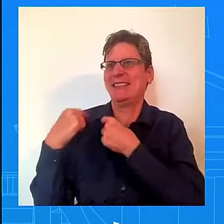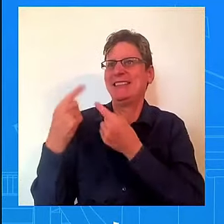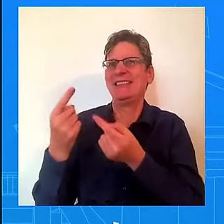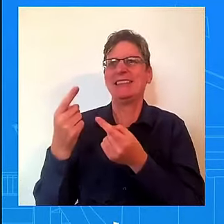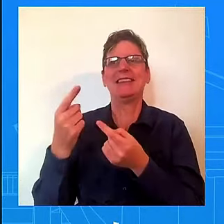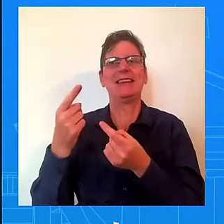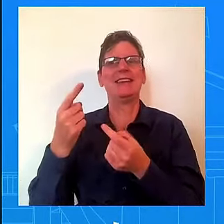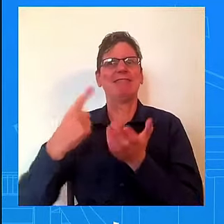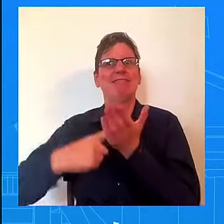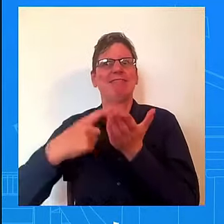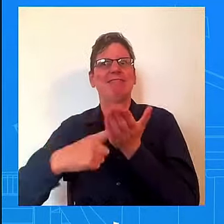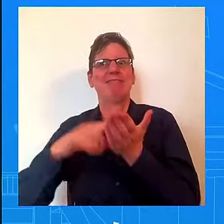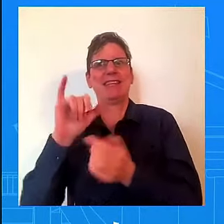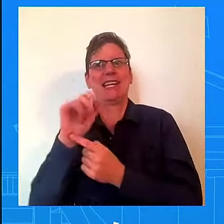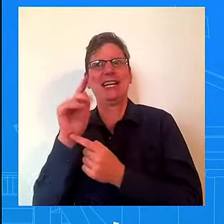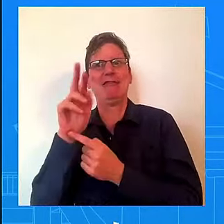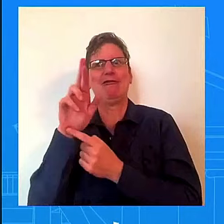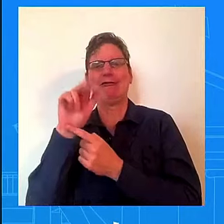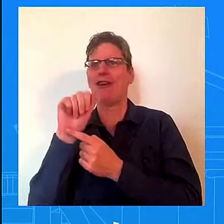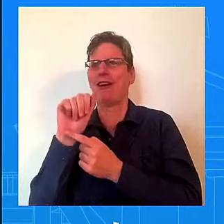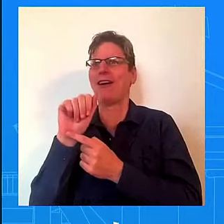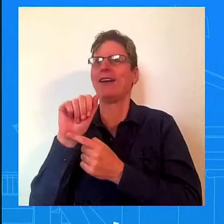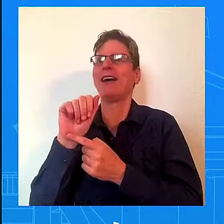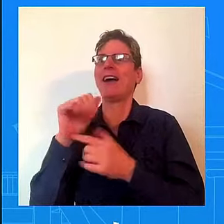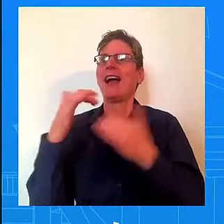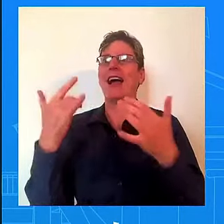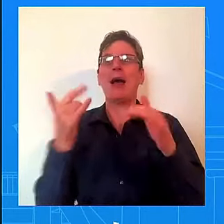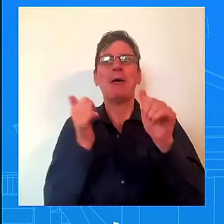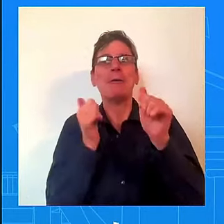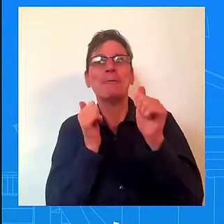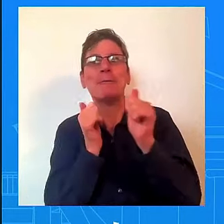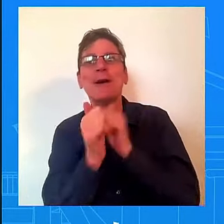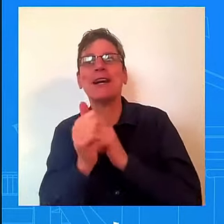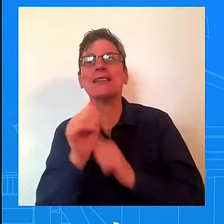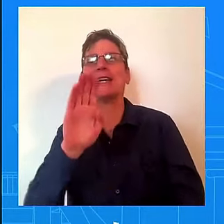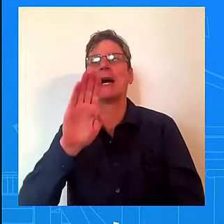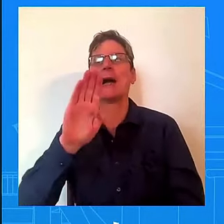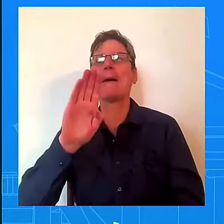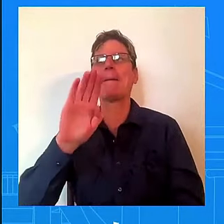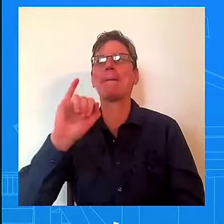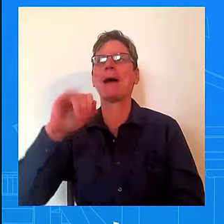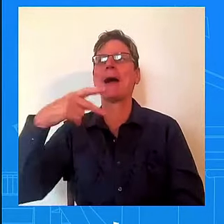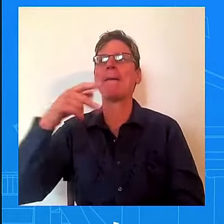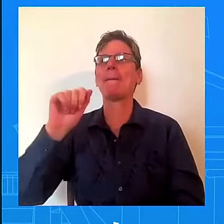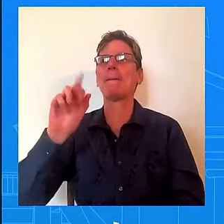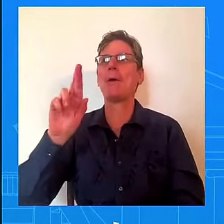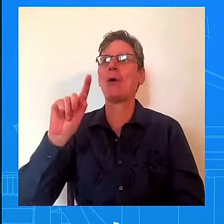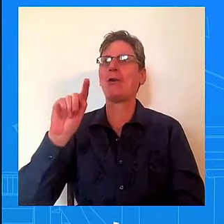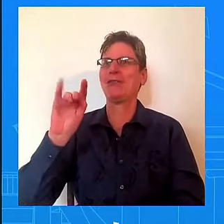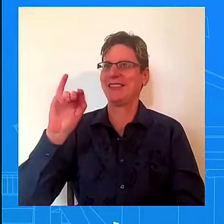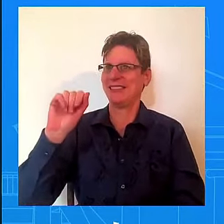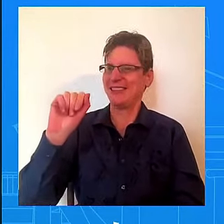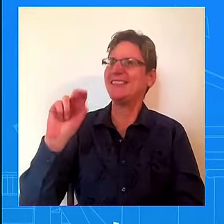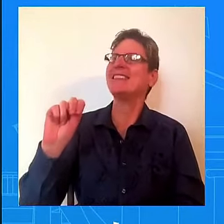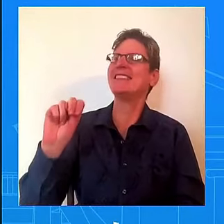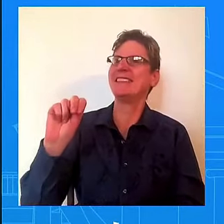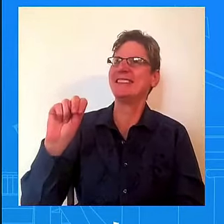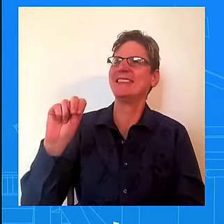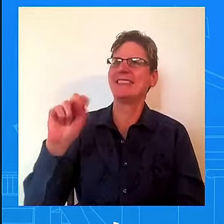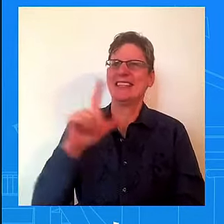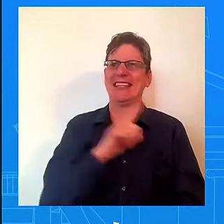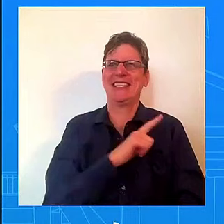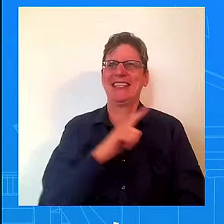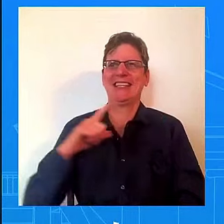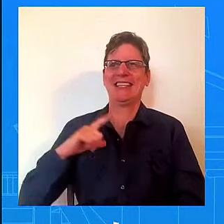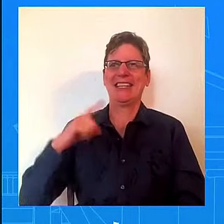legislation in this political environment, now we have Infrastructure Decade. And that matters. And that was